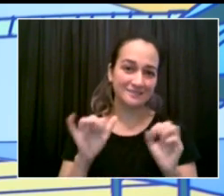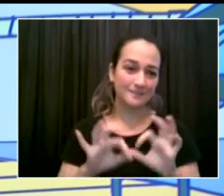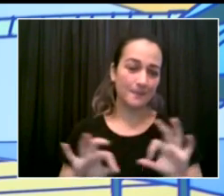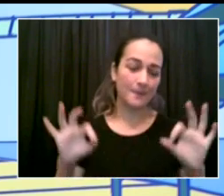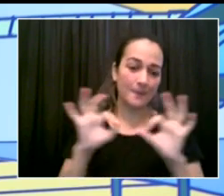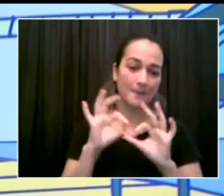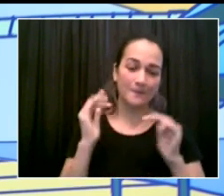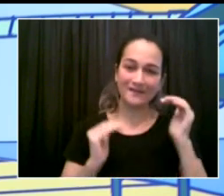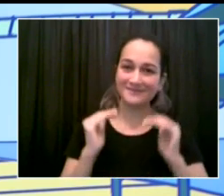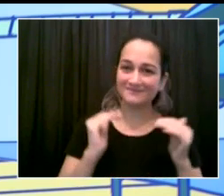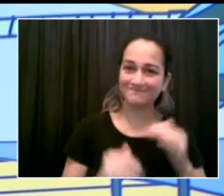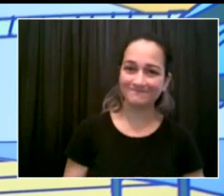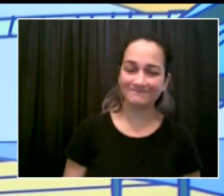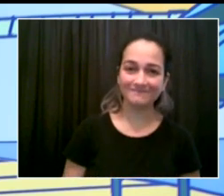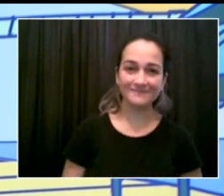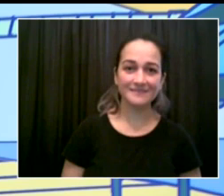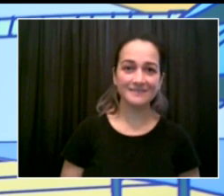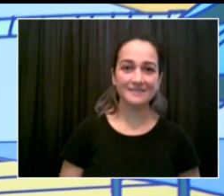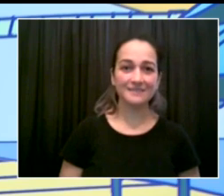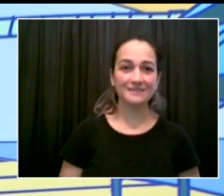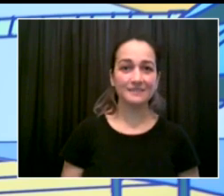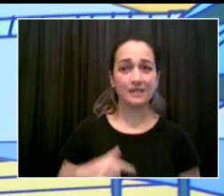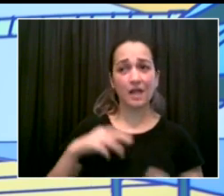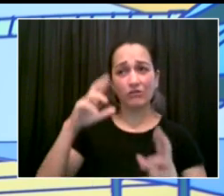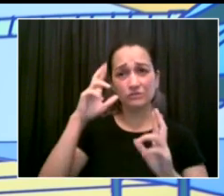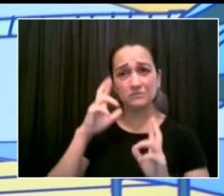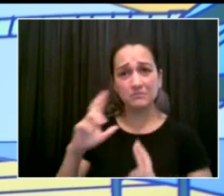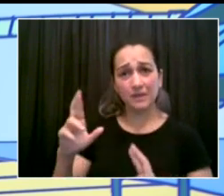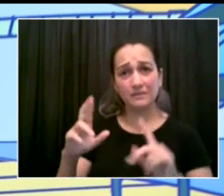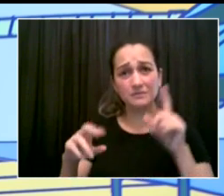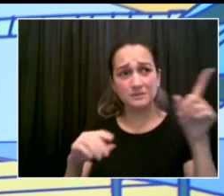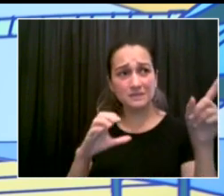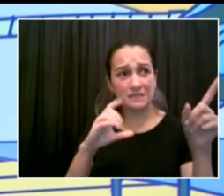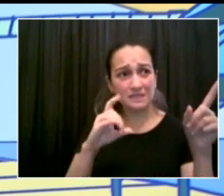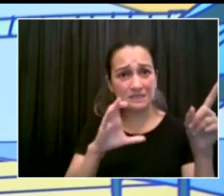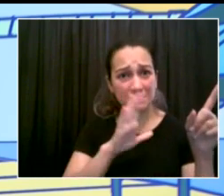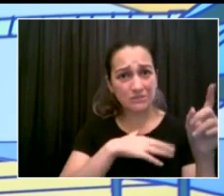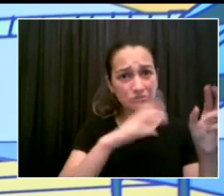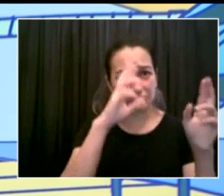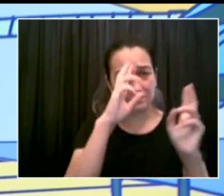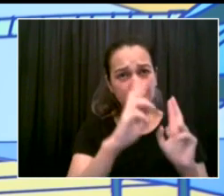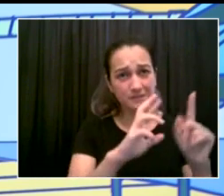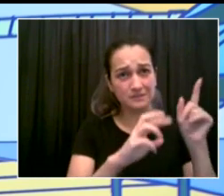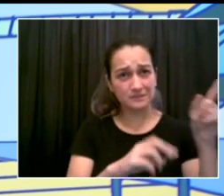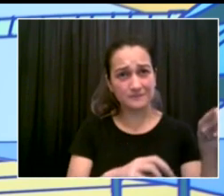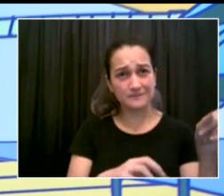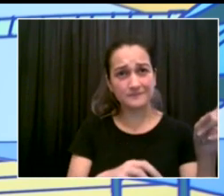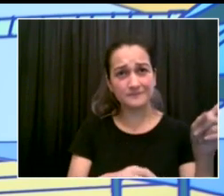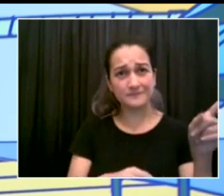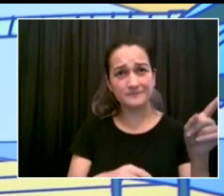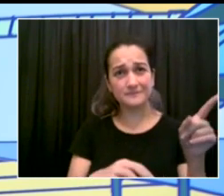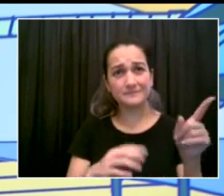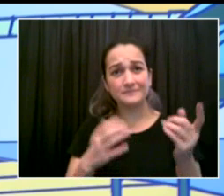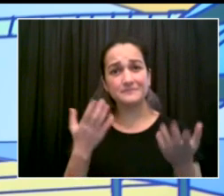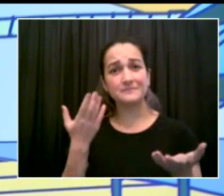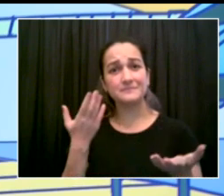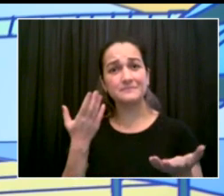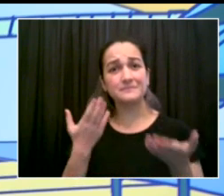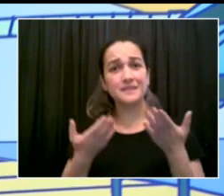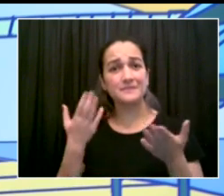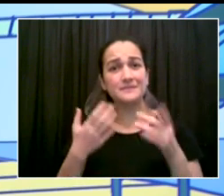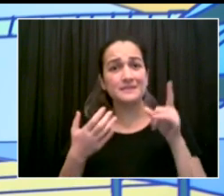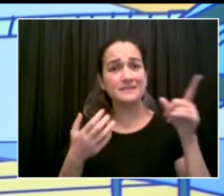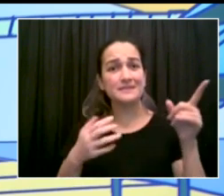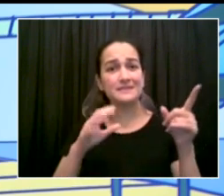I respect you a lot, but that your interpretation of the CDC guidance is the same as our doctors. So let's start with that. Dr.